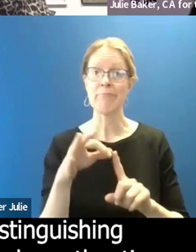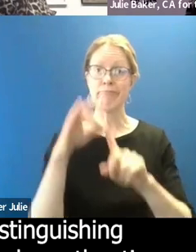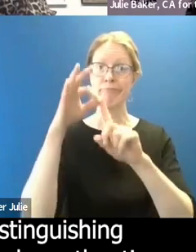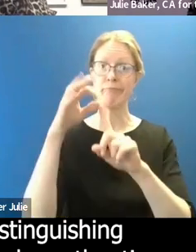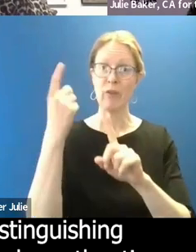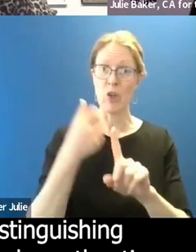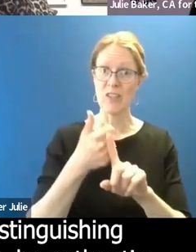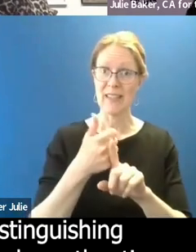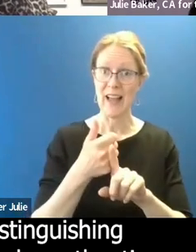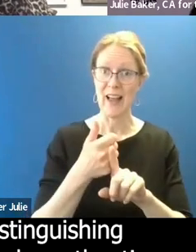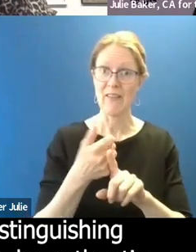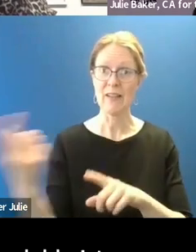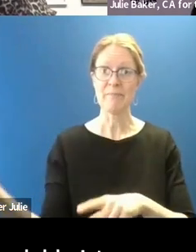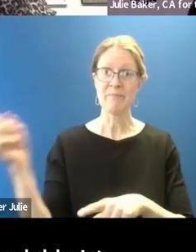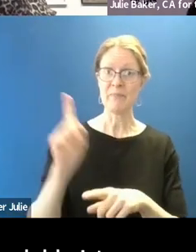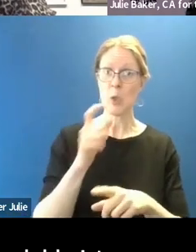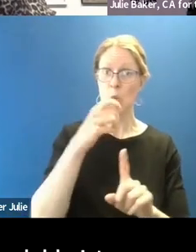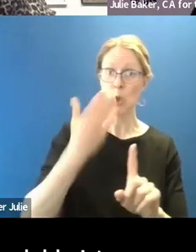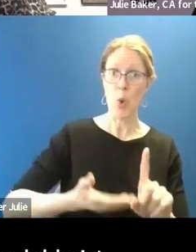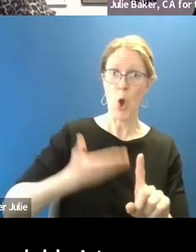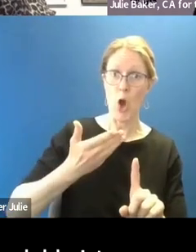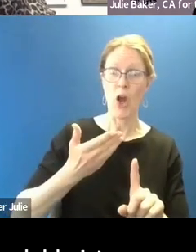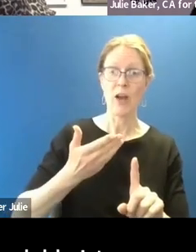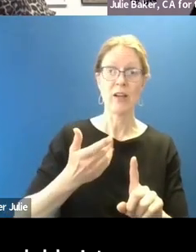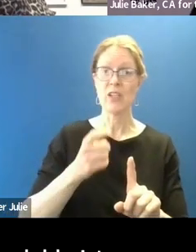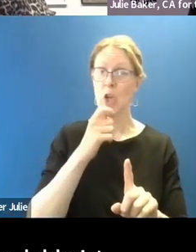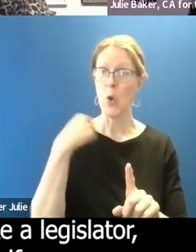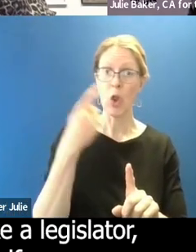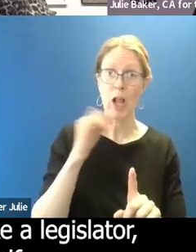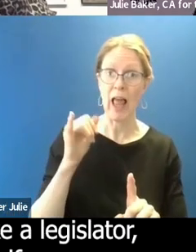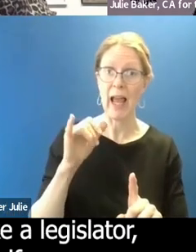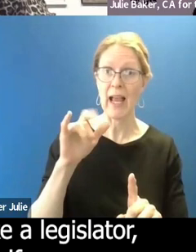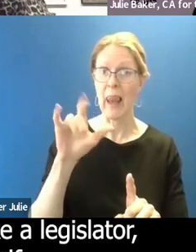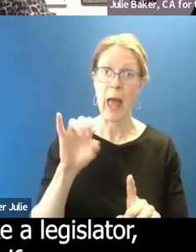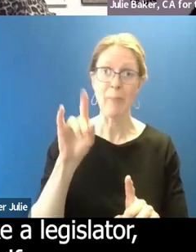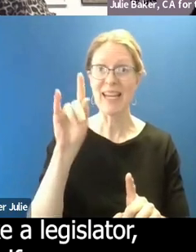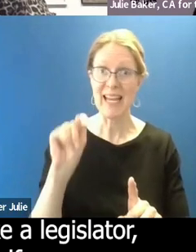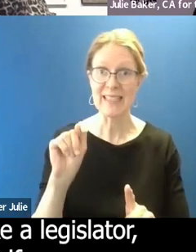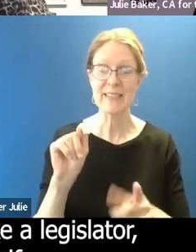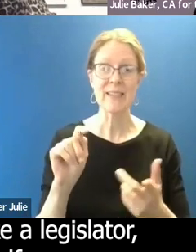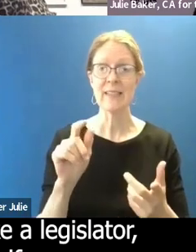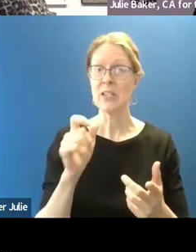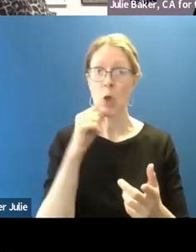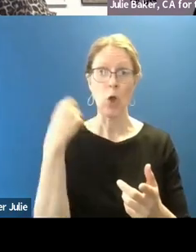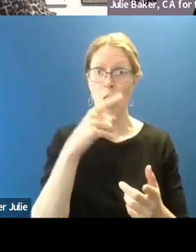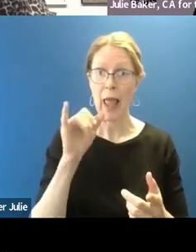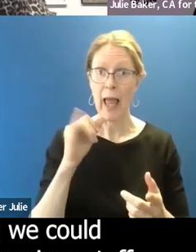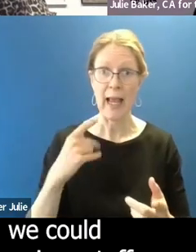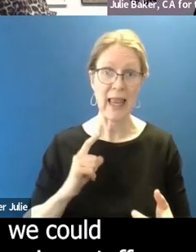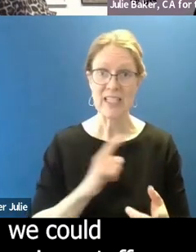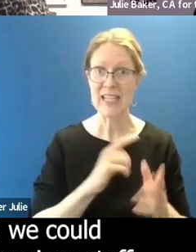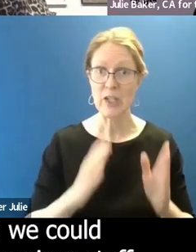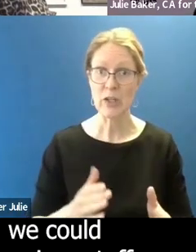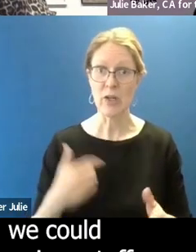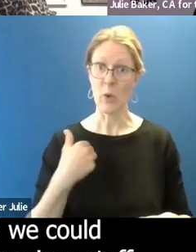coming as you are, be authentic. Don't need to look like a lobbyist. You don't need to look like a legislator, look like yourself. We are the arts,